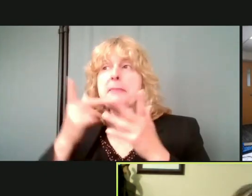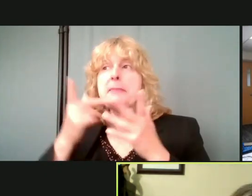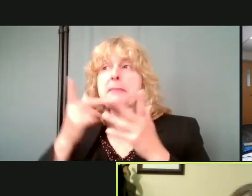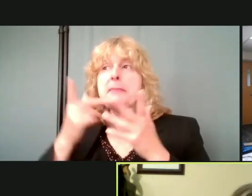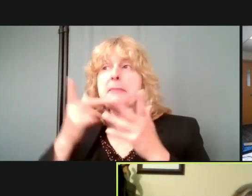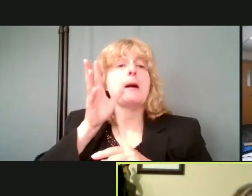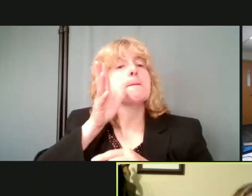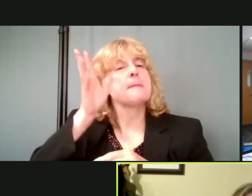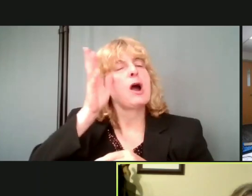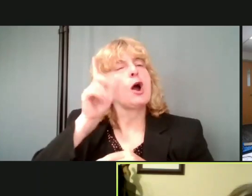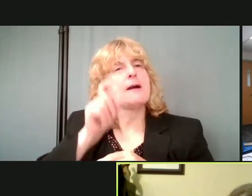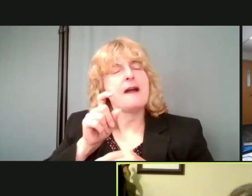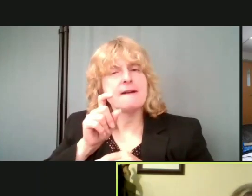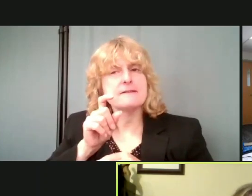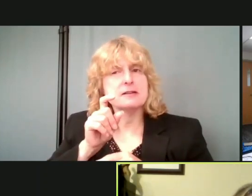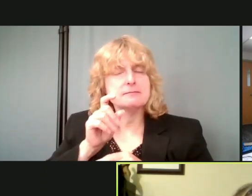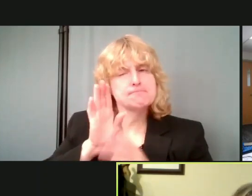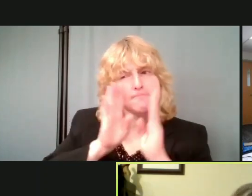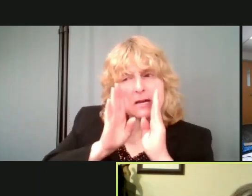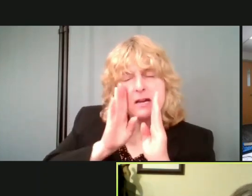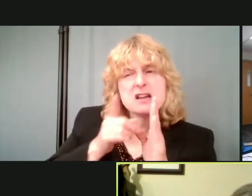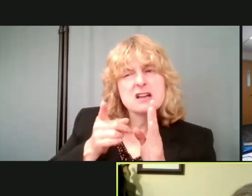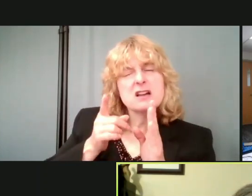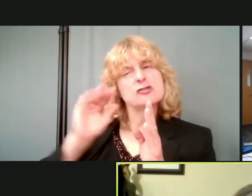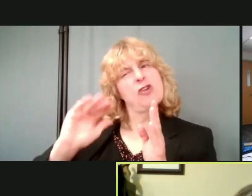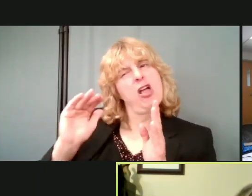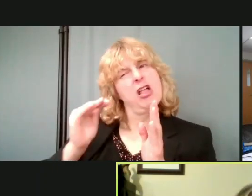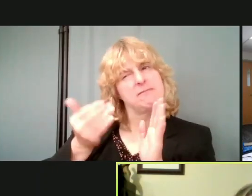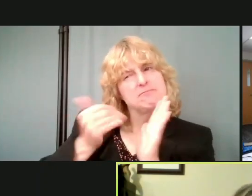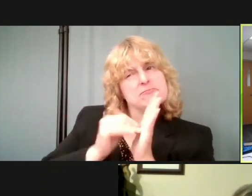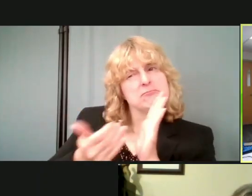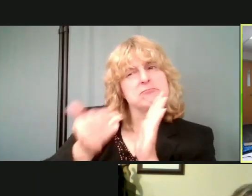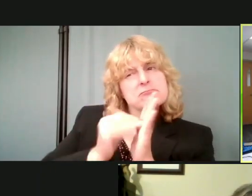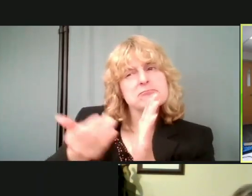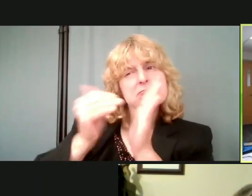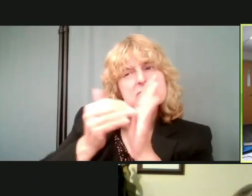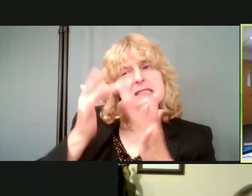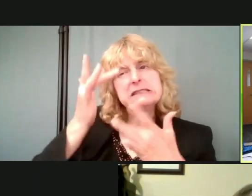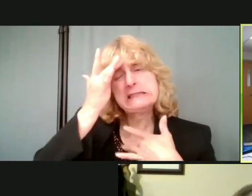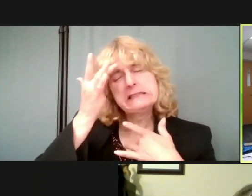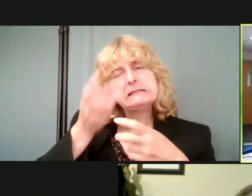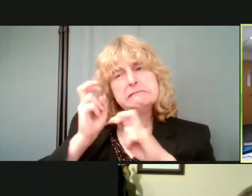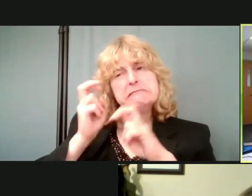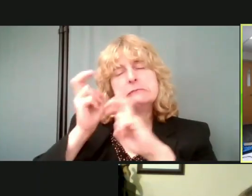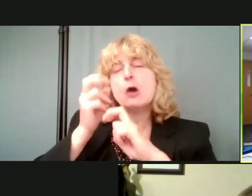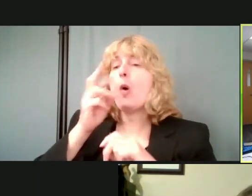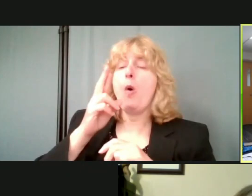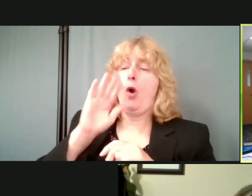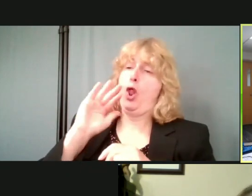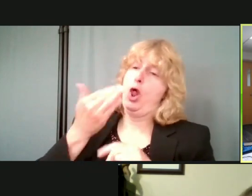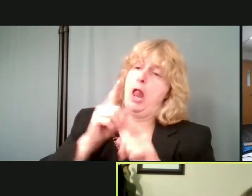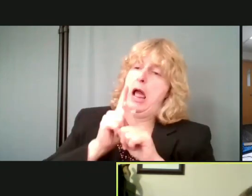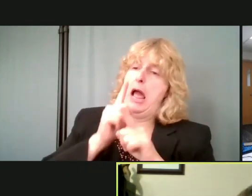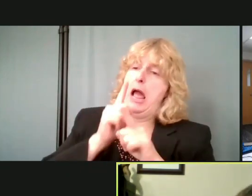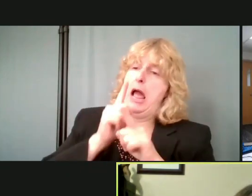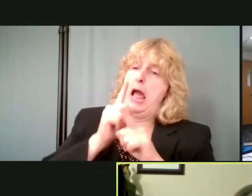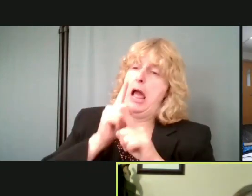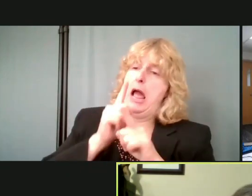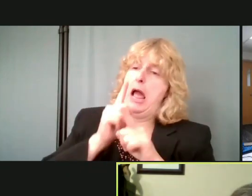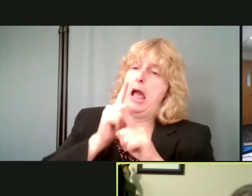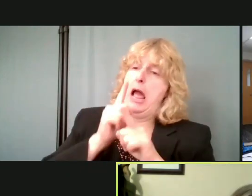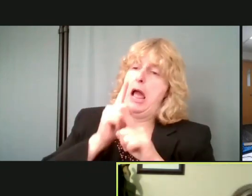are there reoccurring sicknesses that your child is getting or things that look like allergies, like a runny nose,